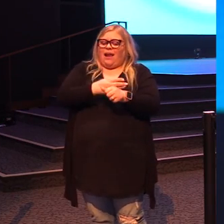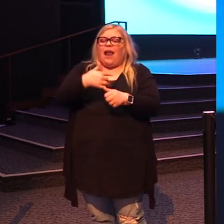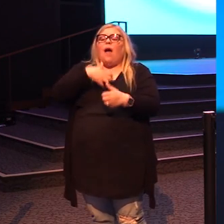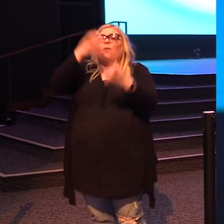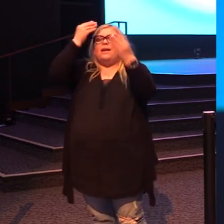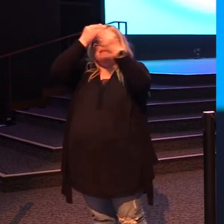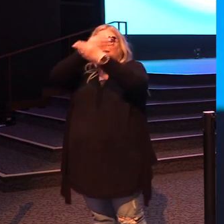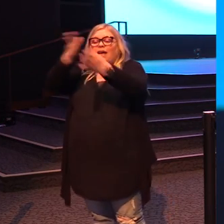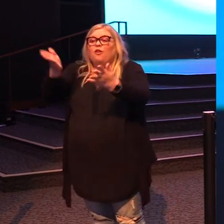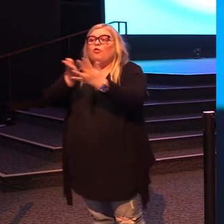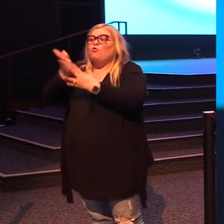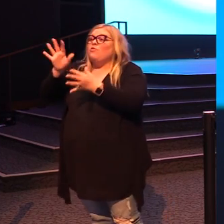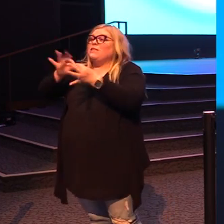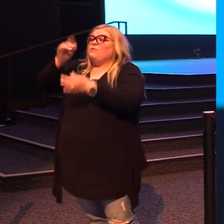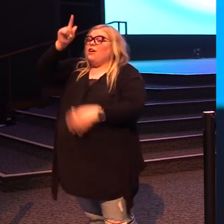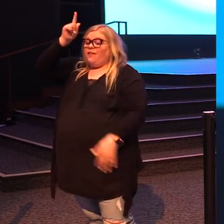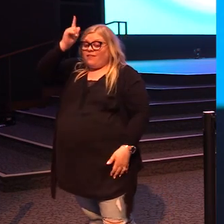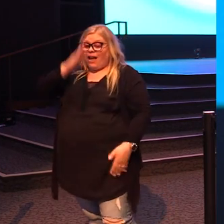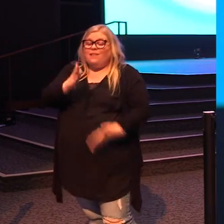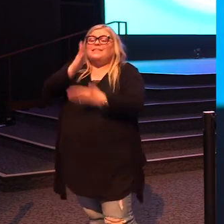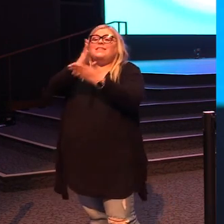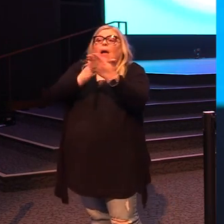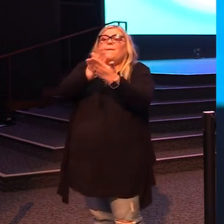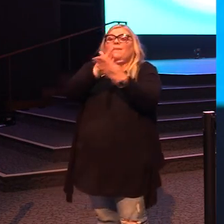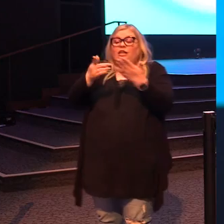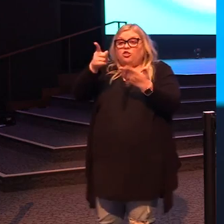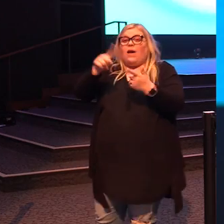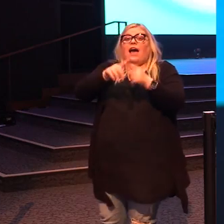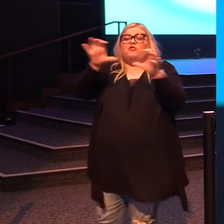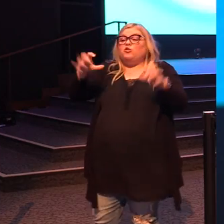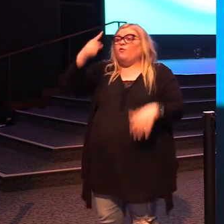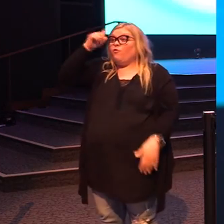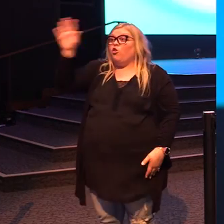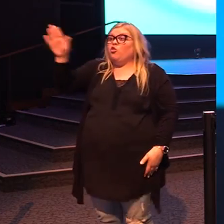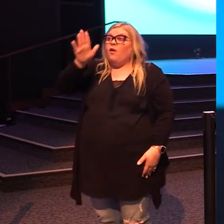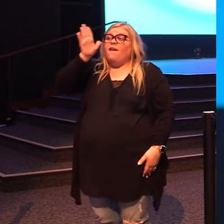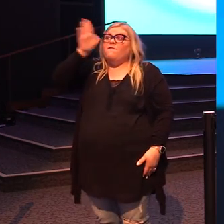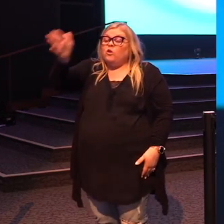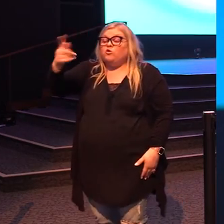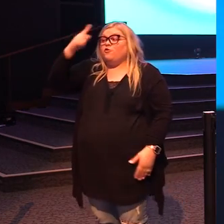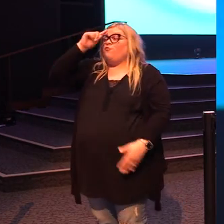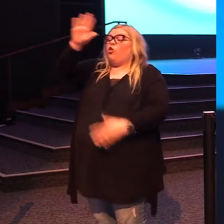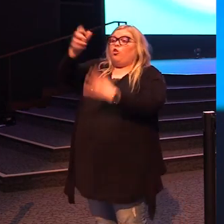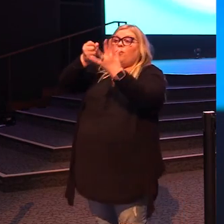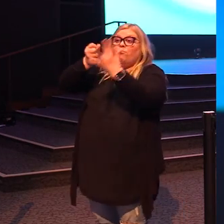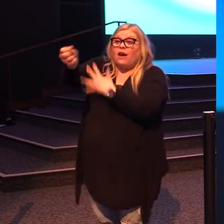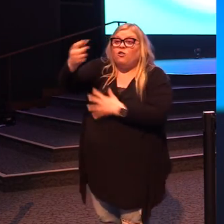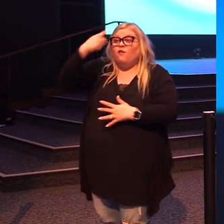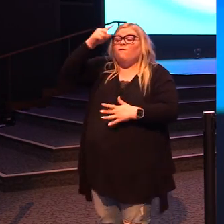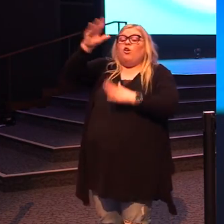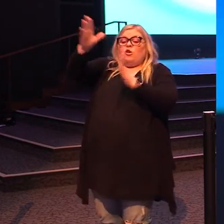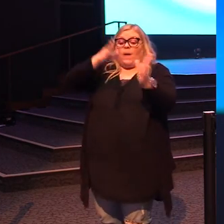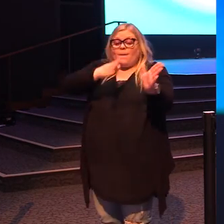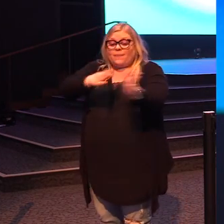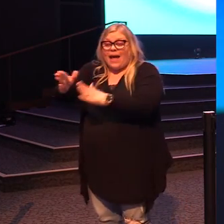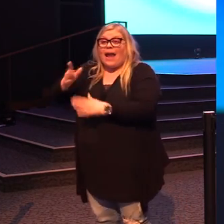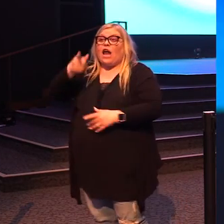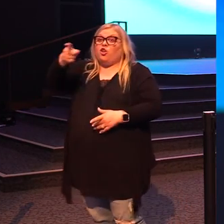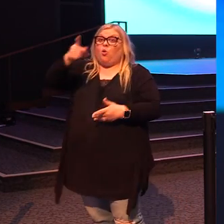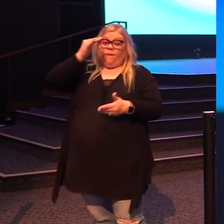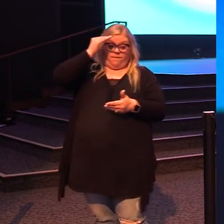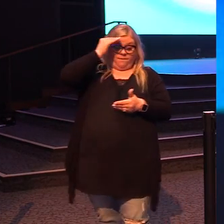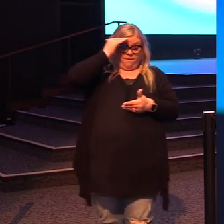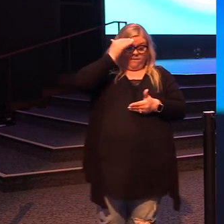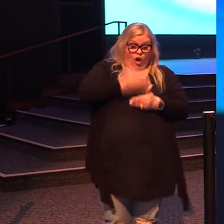say to you, by the Spirit of God, there are some things to do with your future, and your breakthrough, and your destiny, and they've fallen asleep.